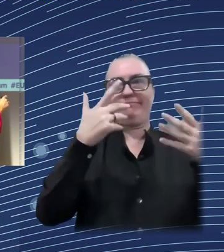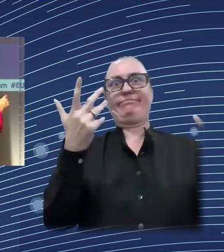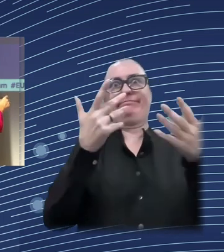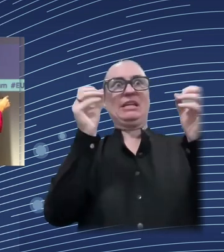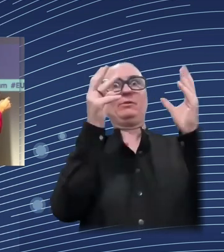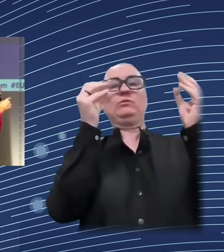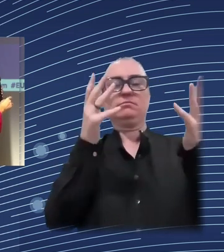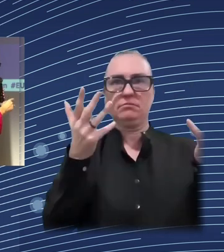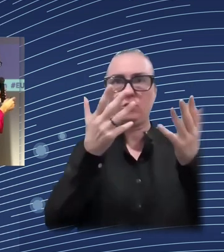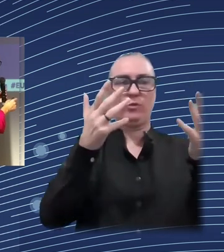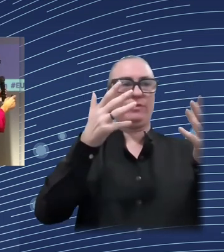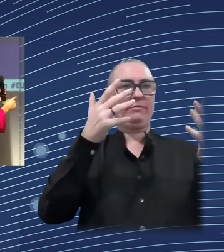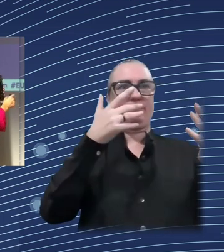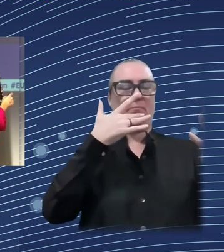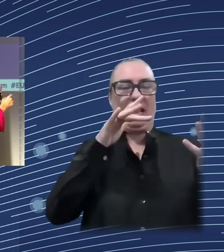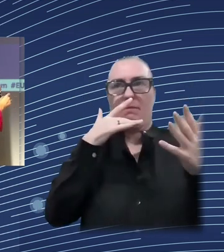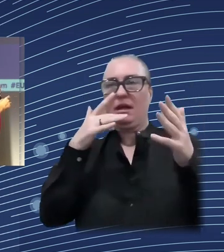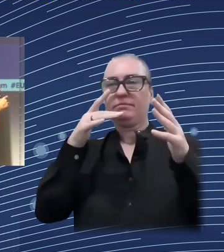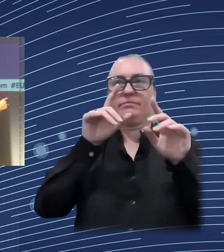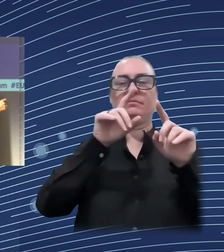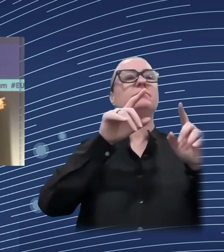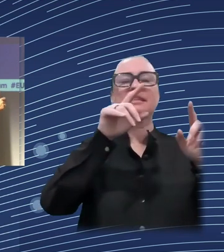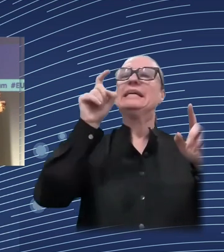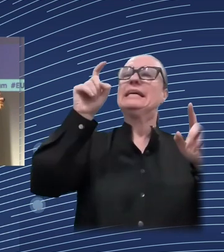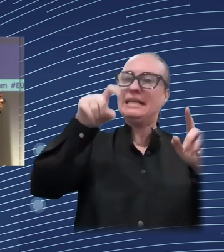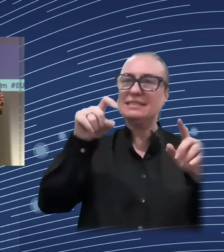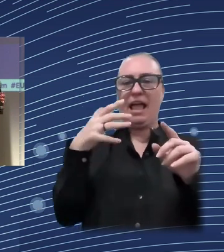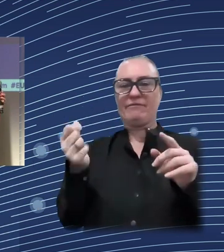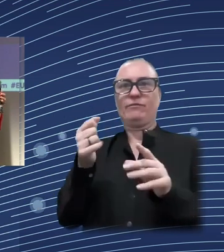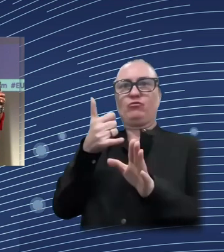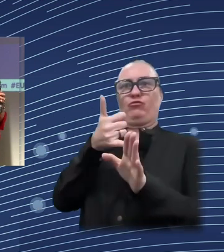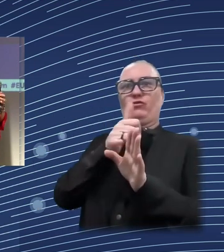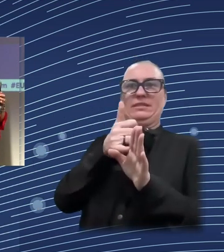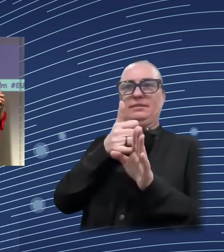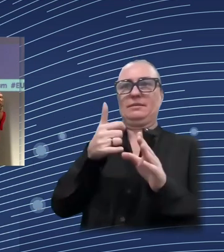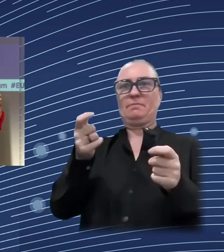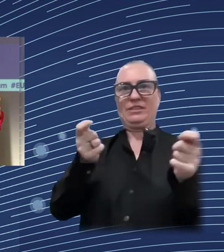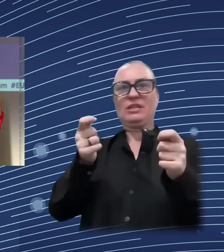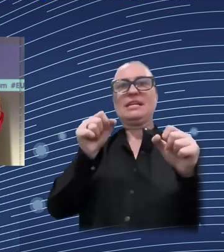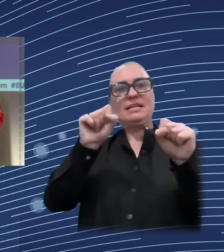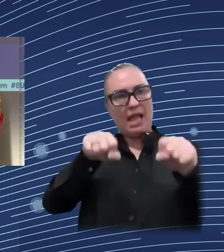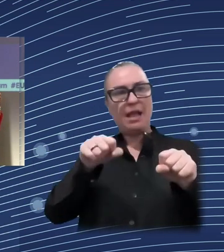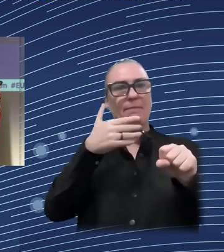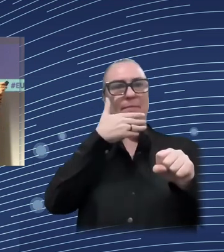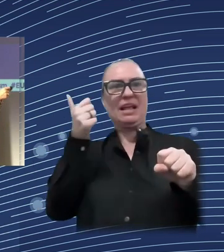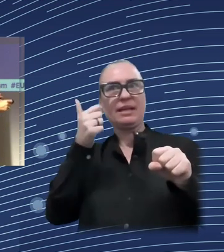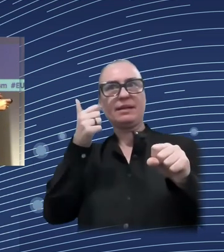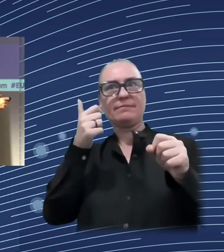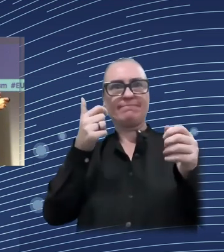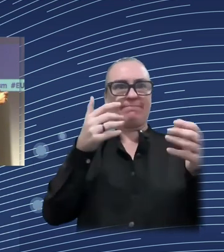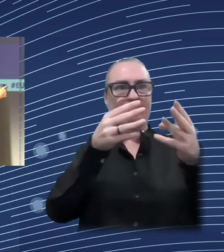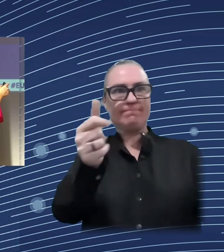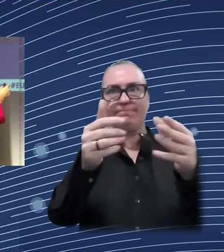again, key point, I think we really need to invest more in understanding how the